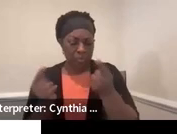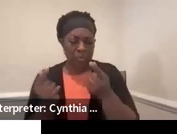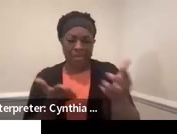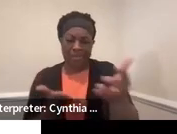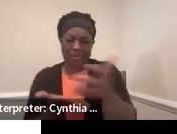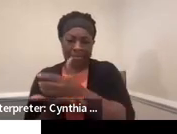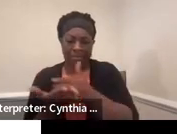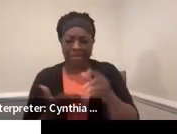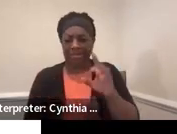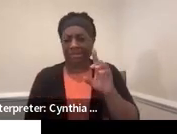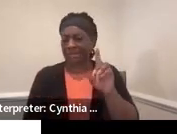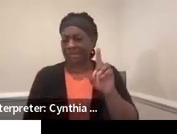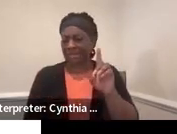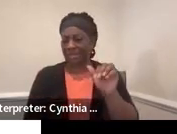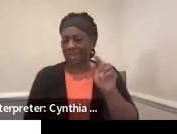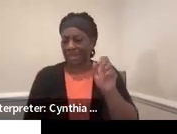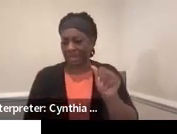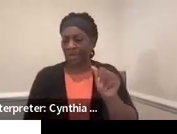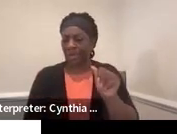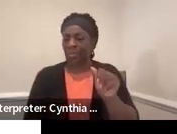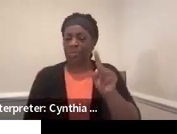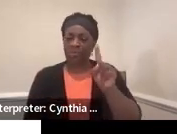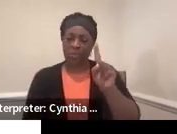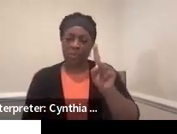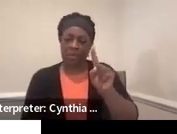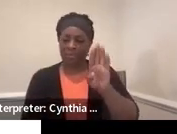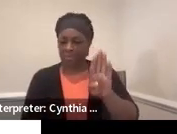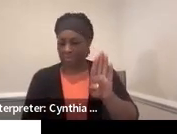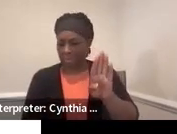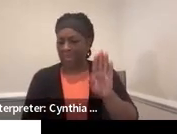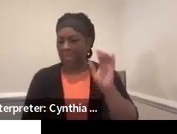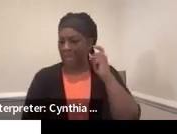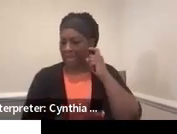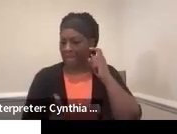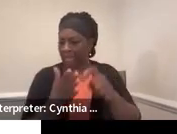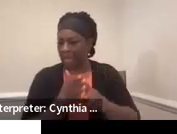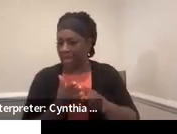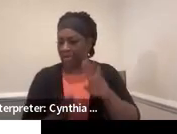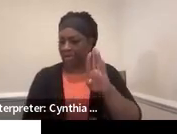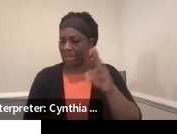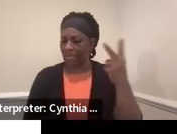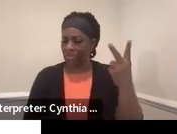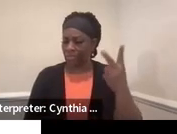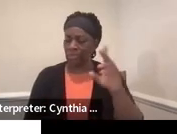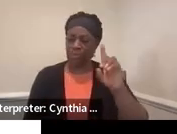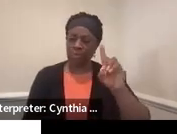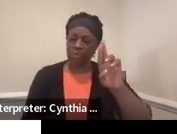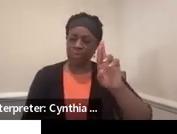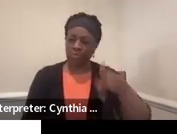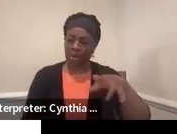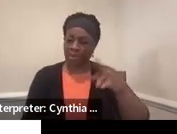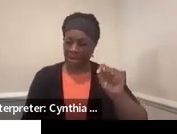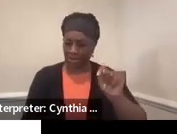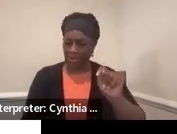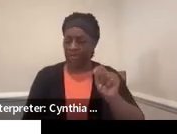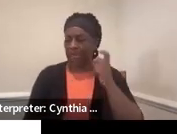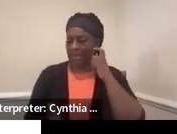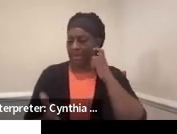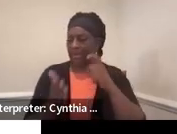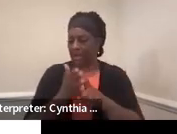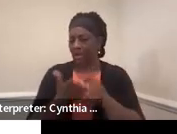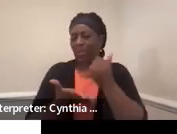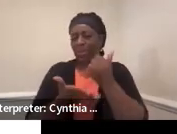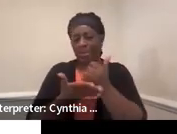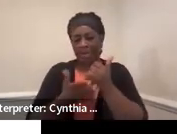help with the B1 Graduation Indicator and the B2 Dropout Indicator. And it also could